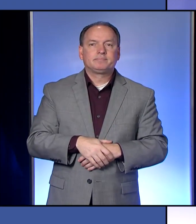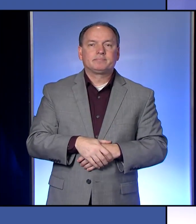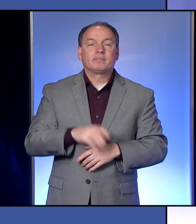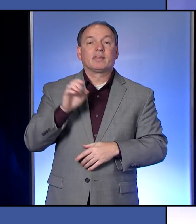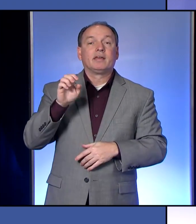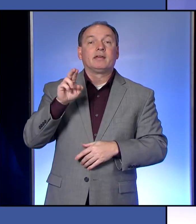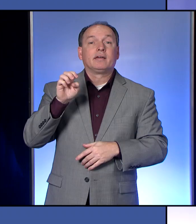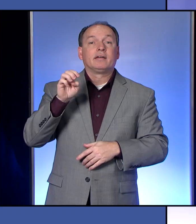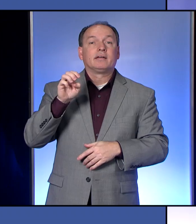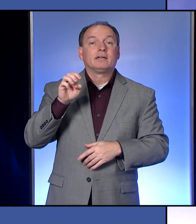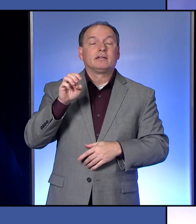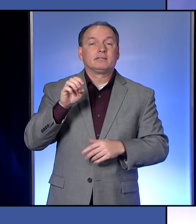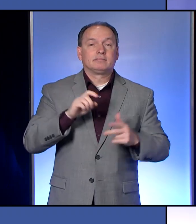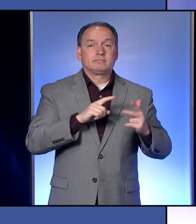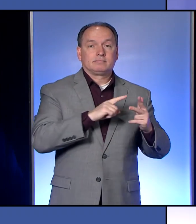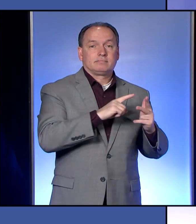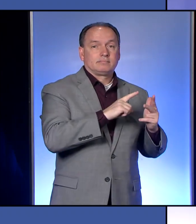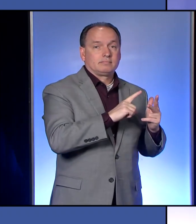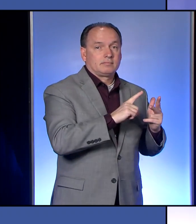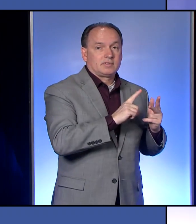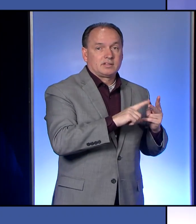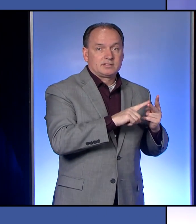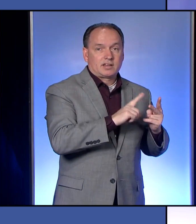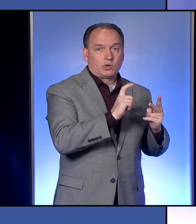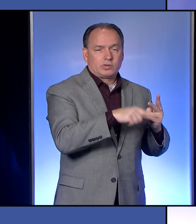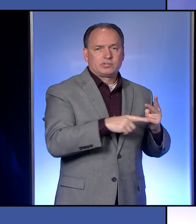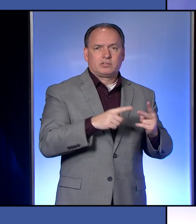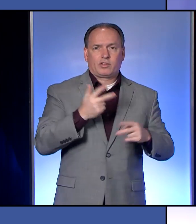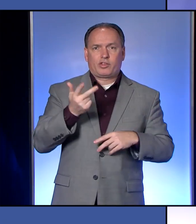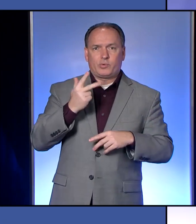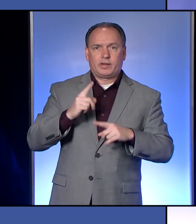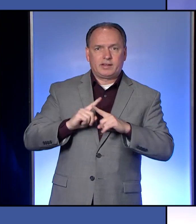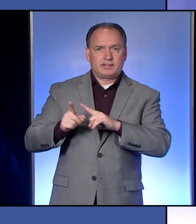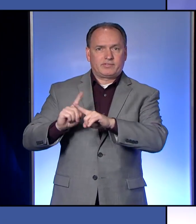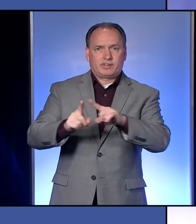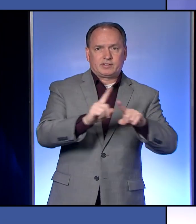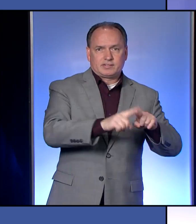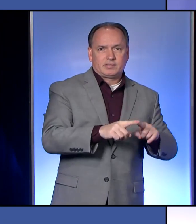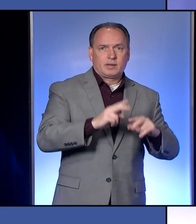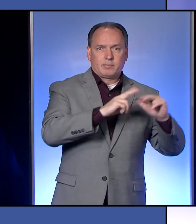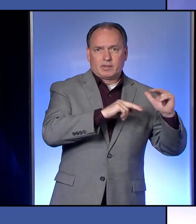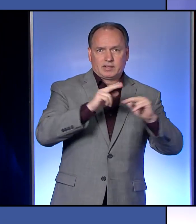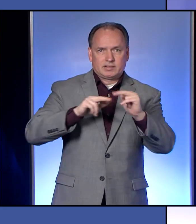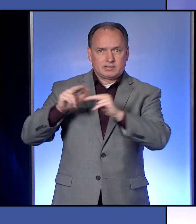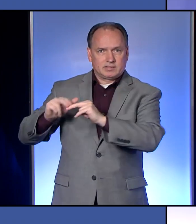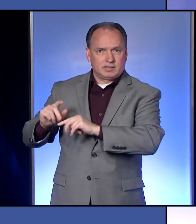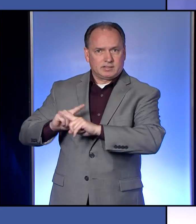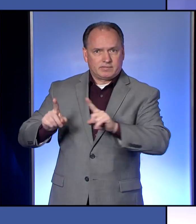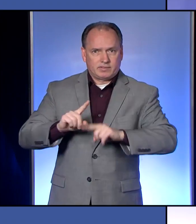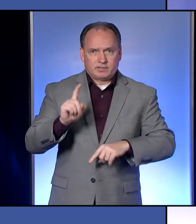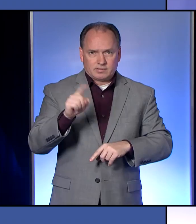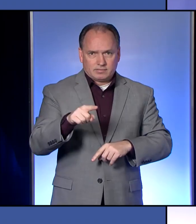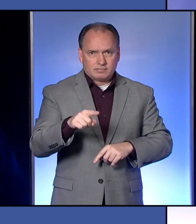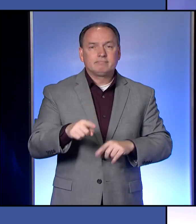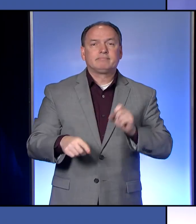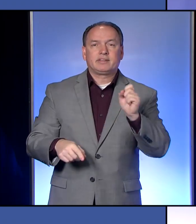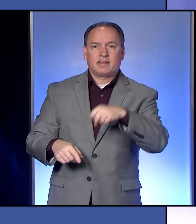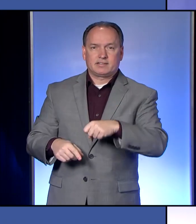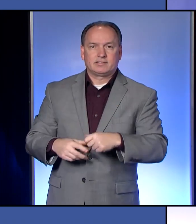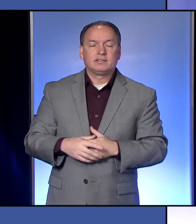Erie news now. they three different facilities that the three people are at? I believe that they are actually,